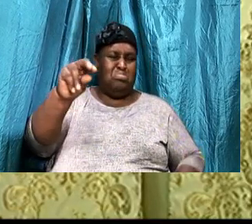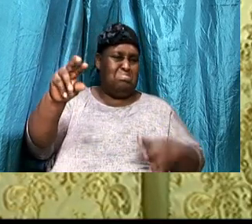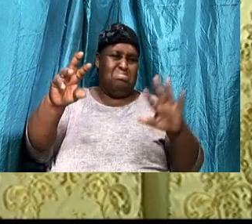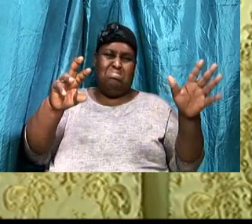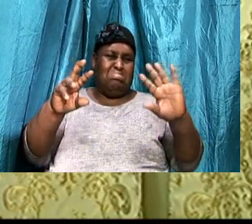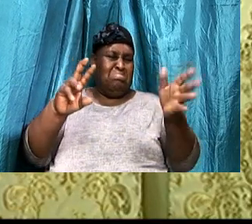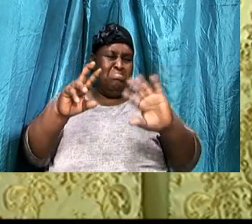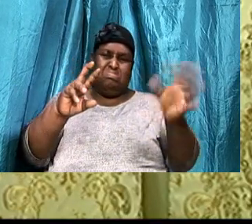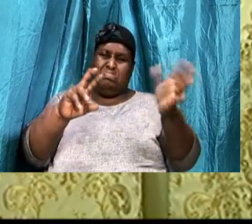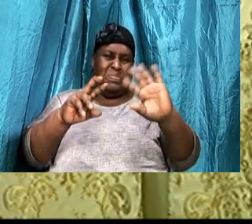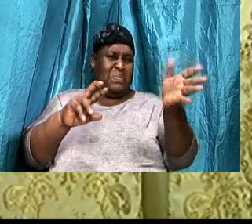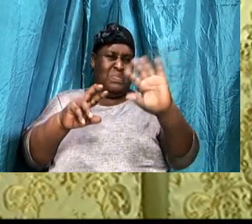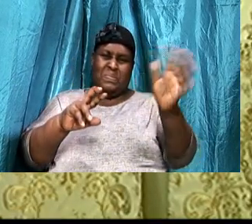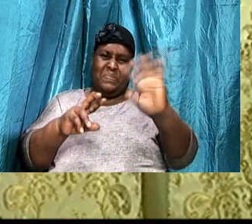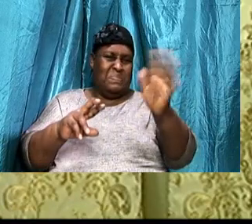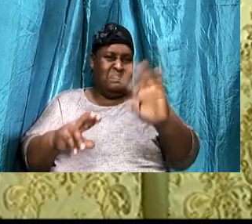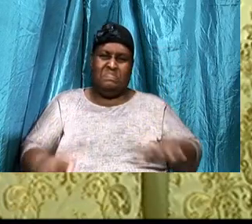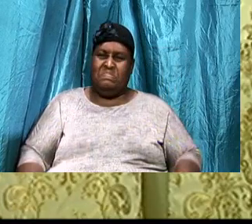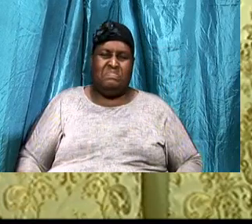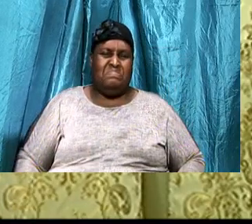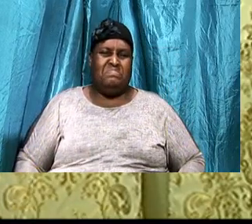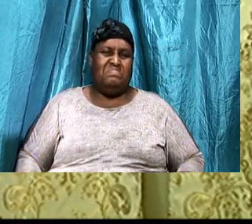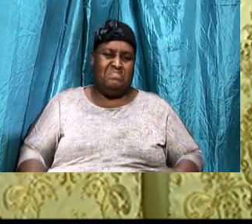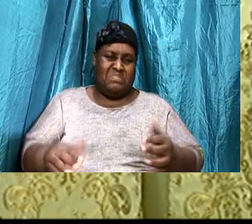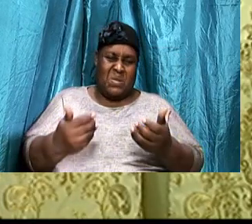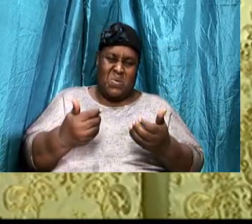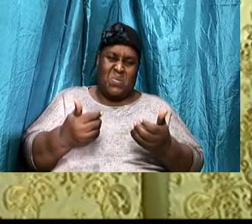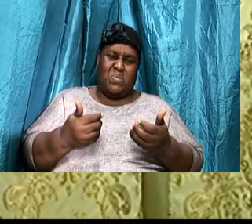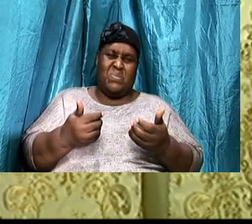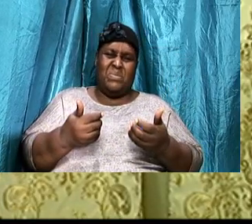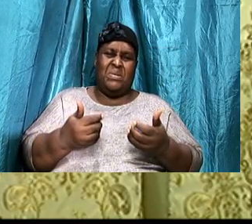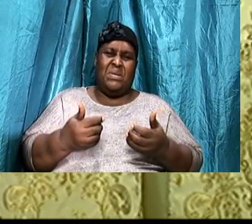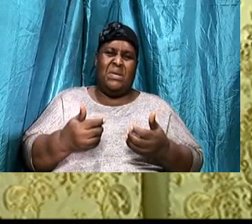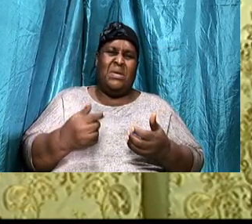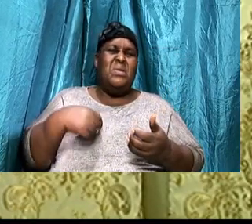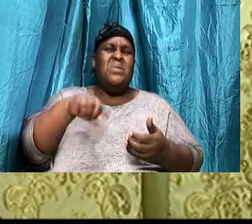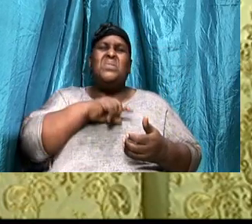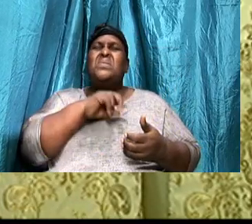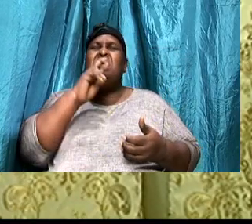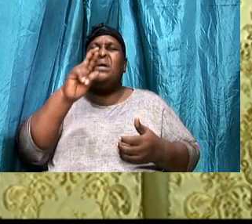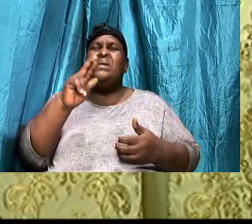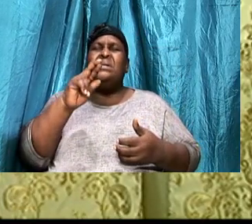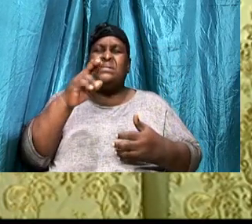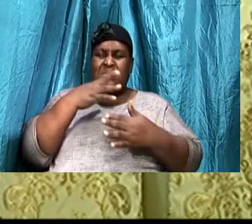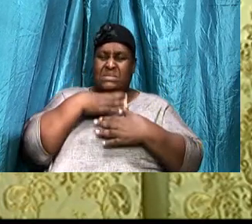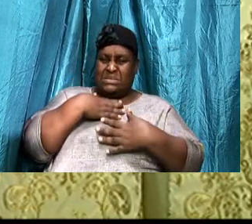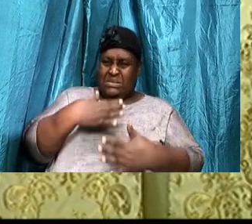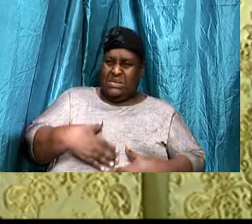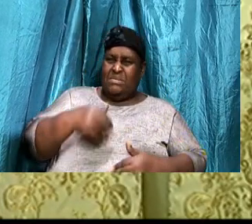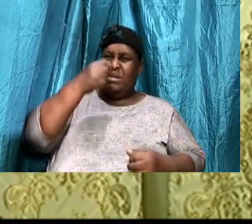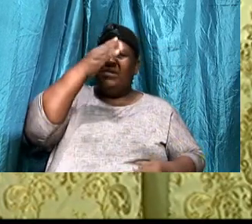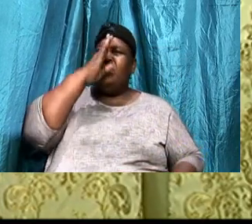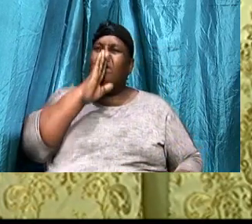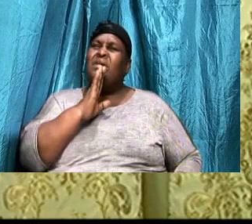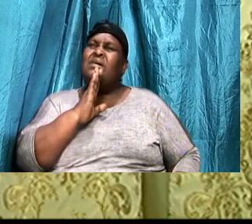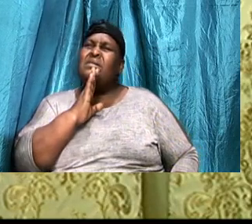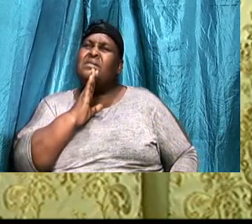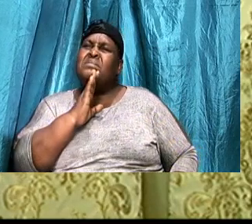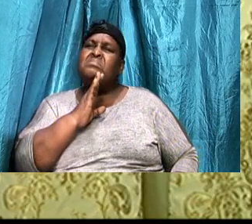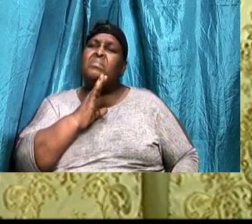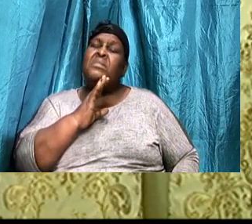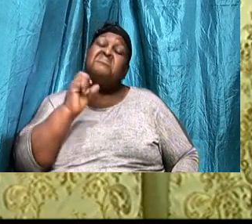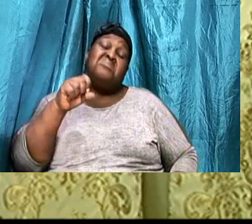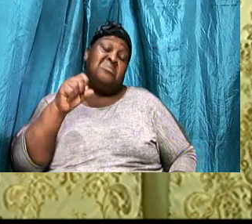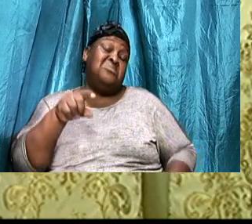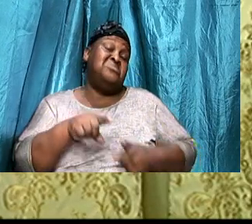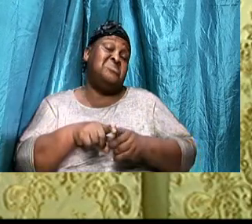In our How is it, That we, Are the temple of God, Yes, I know, That as